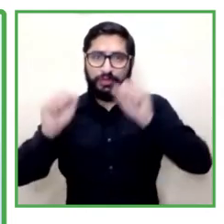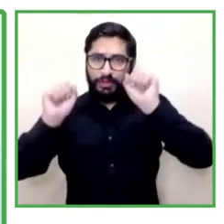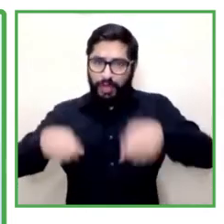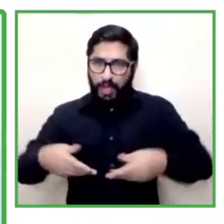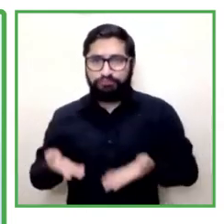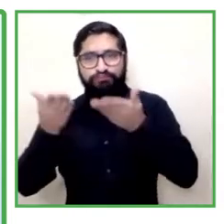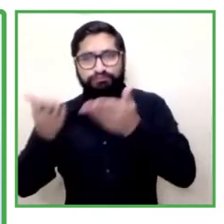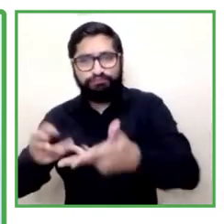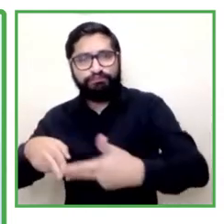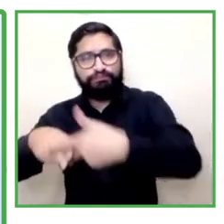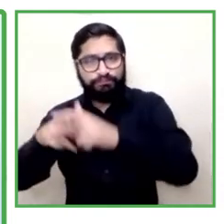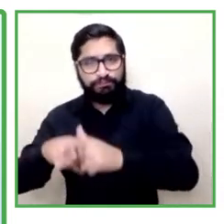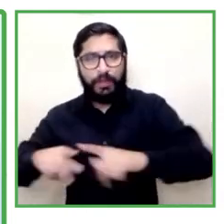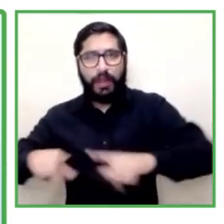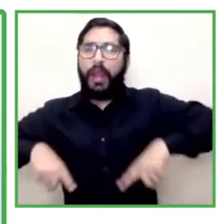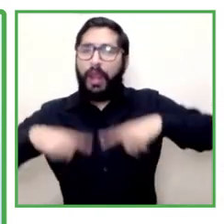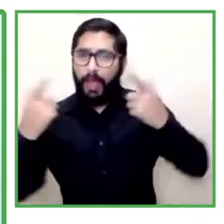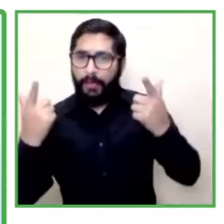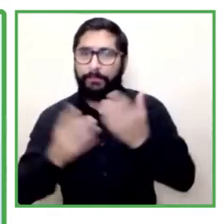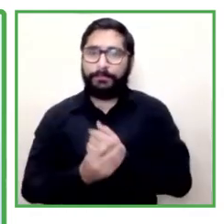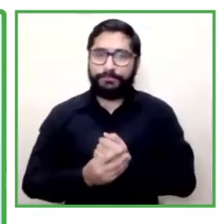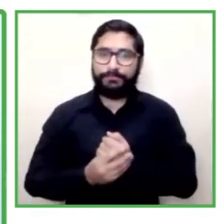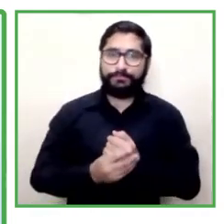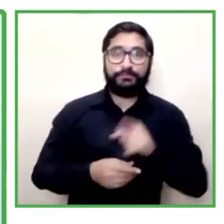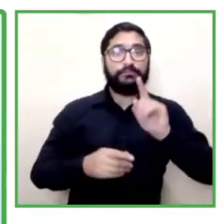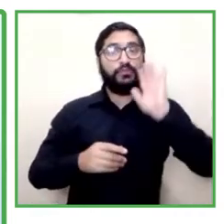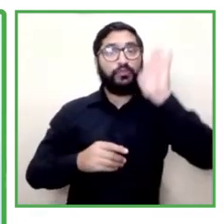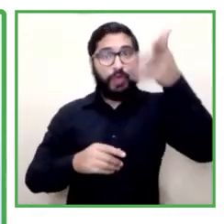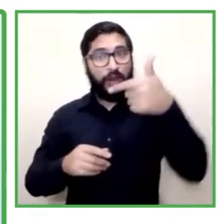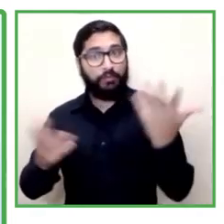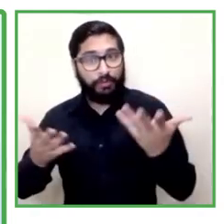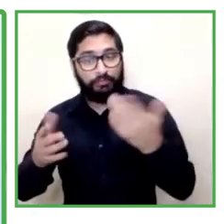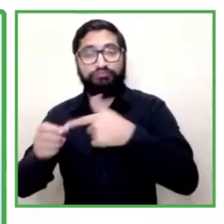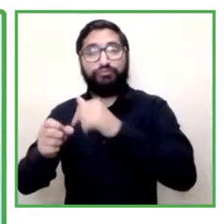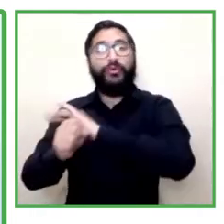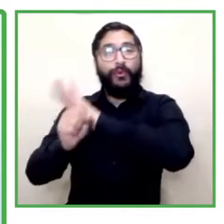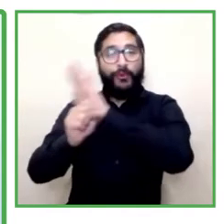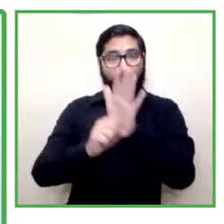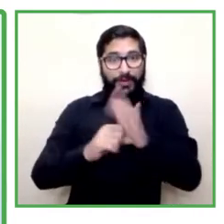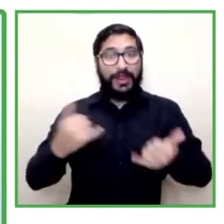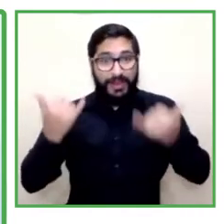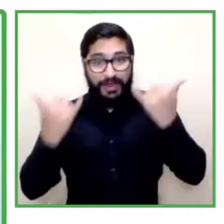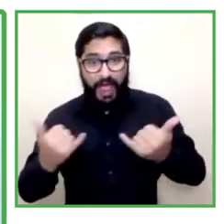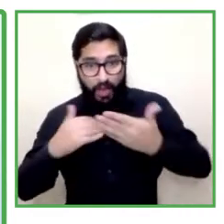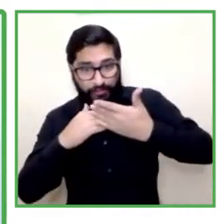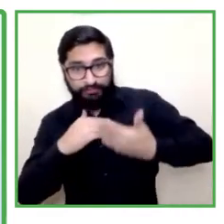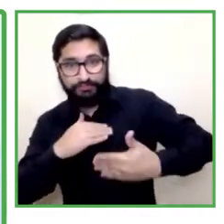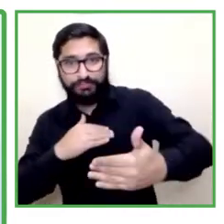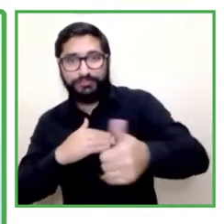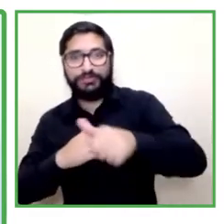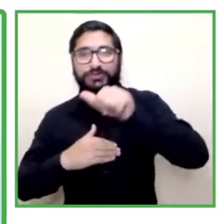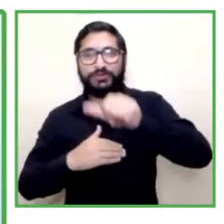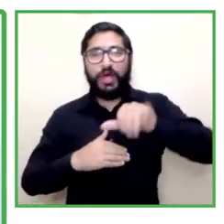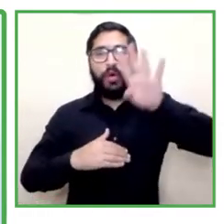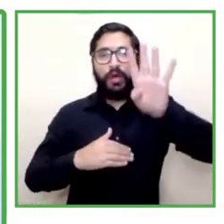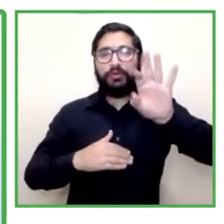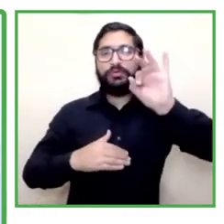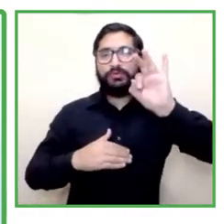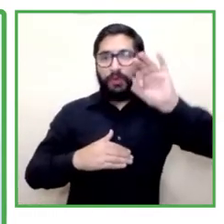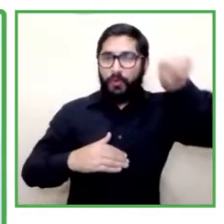daily lives after the pandemic so far we had 643 participants 452 of them